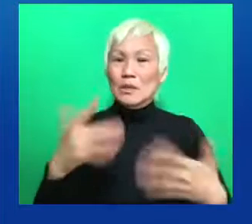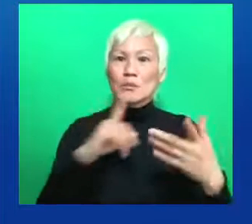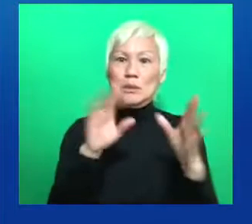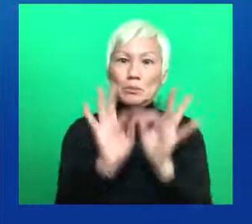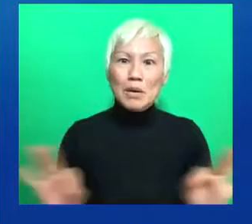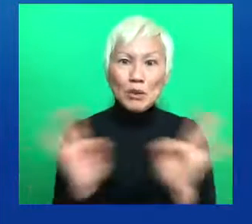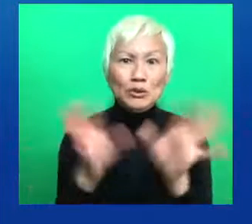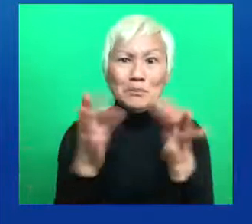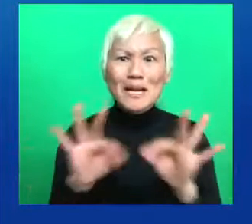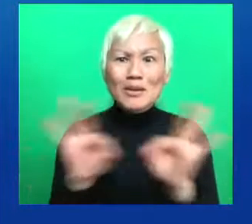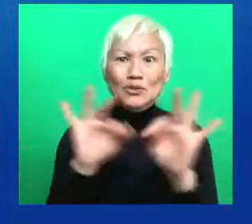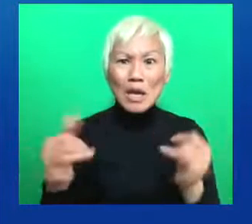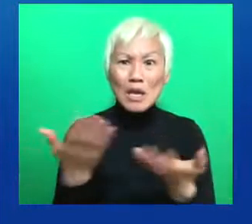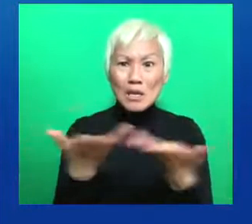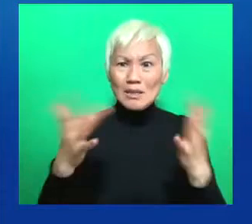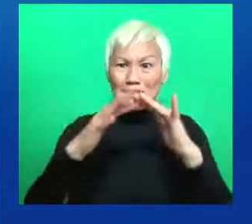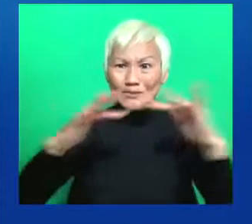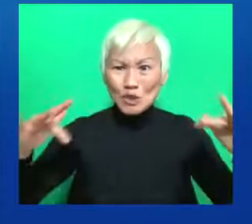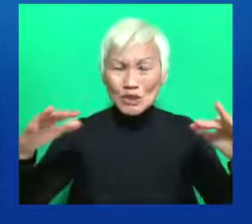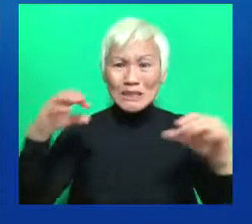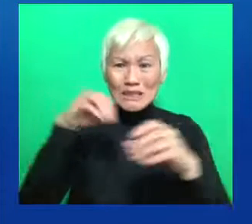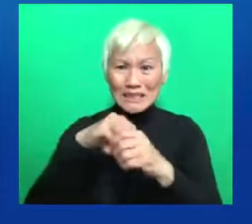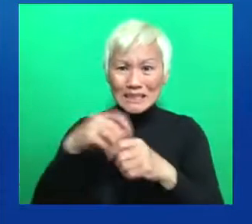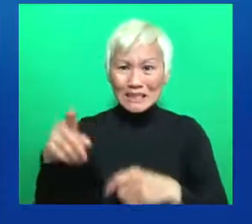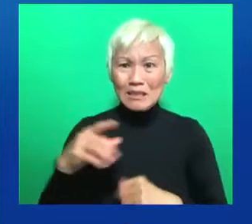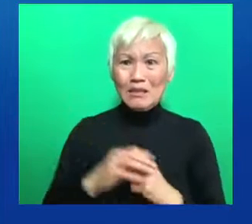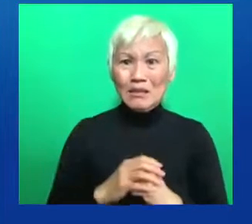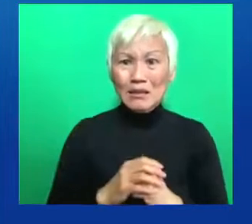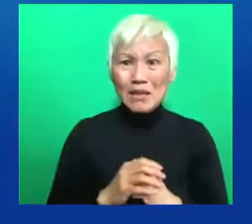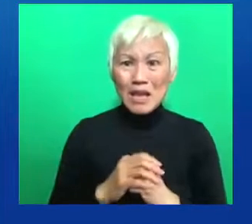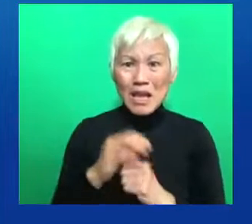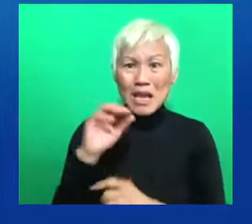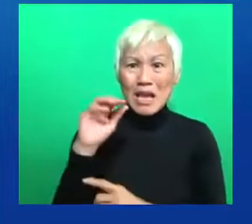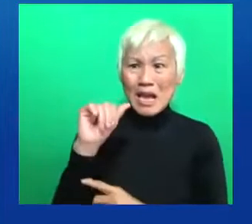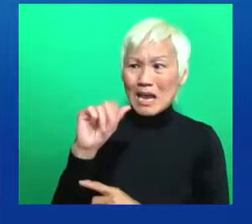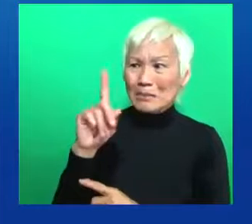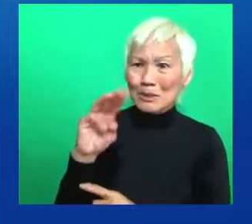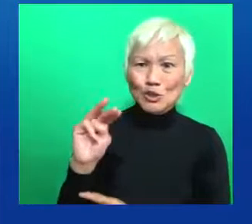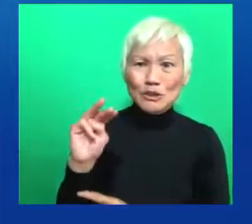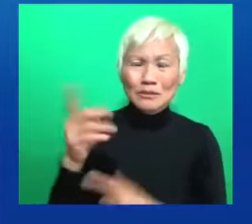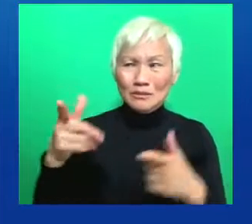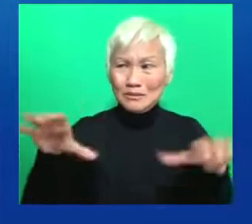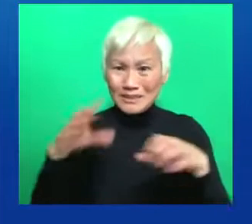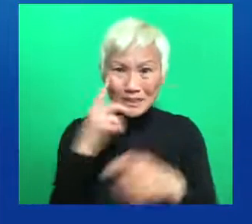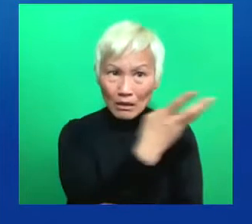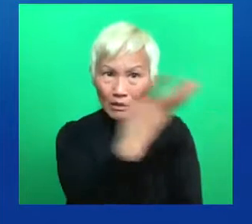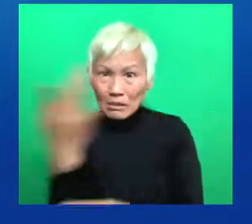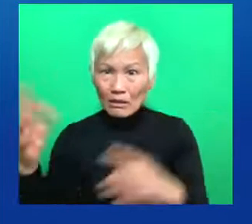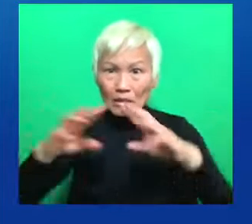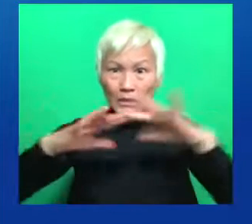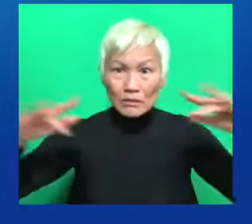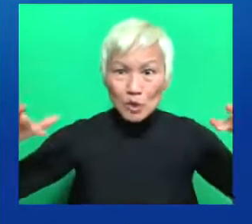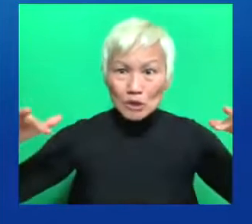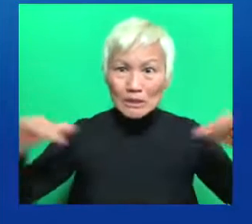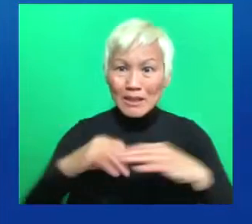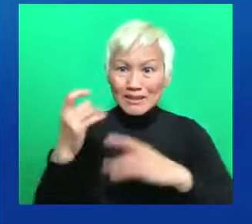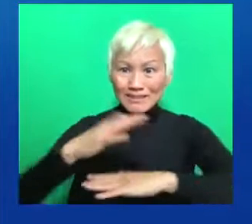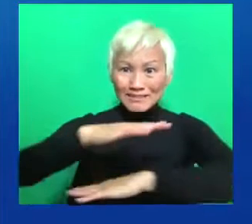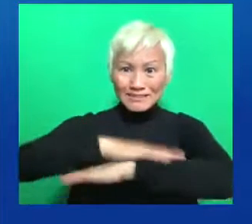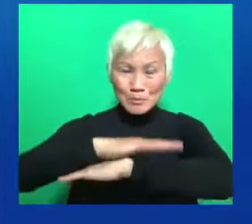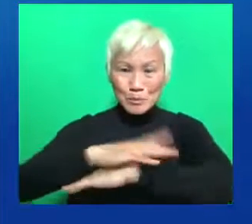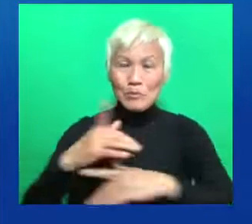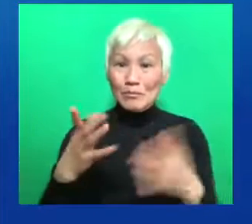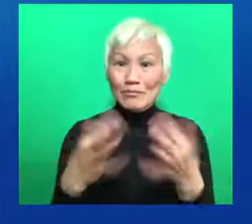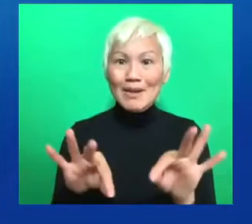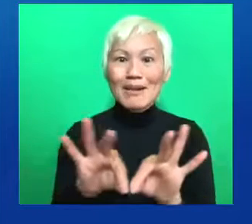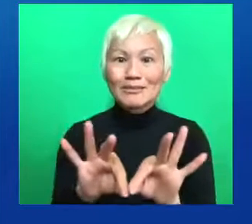moreover, tasked with implementing these plans. So who is at the table matters. And to your point, this esteemed